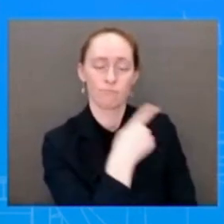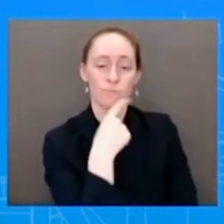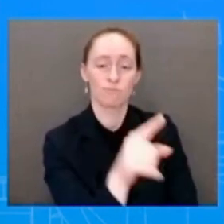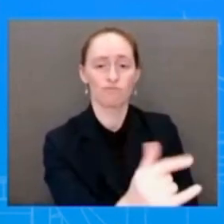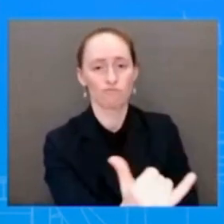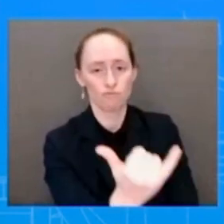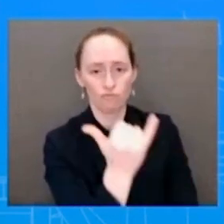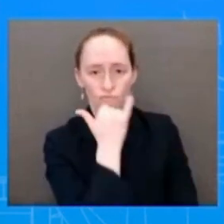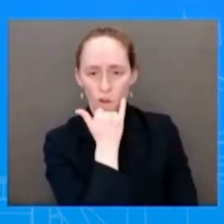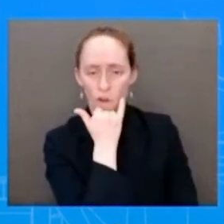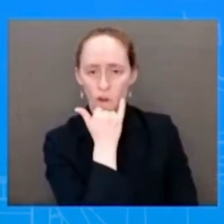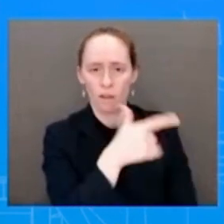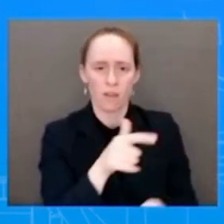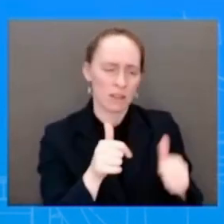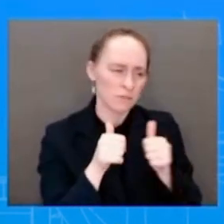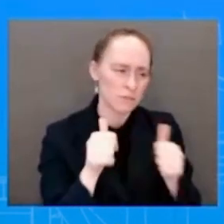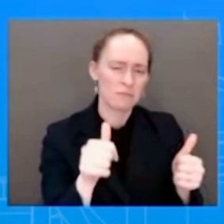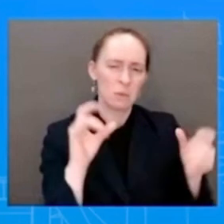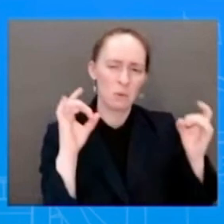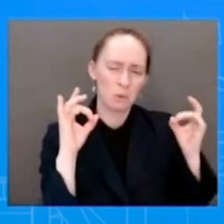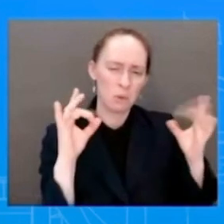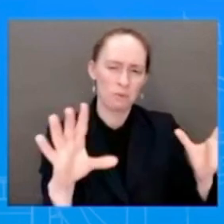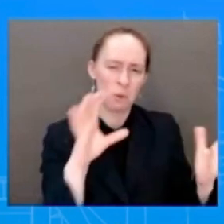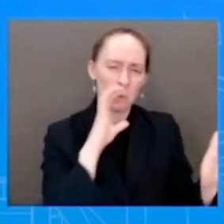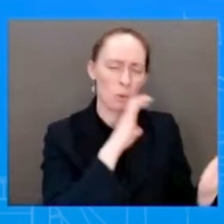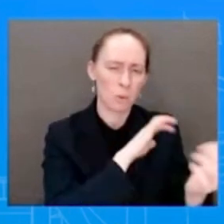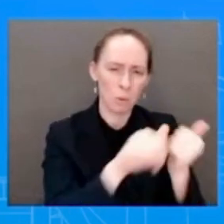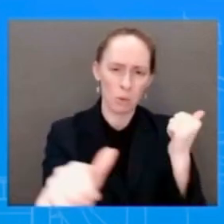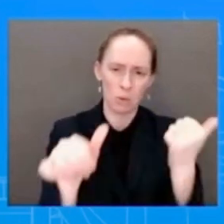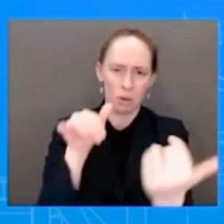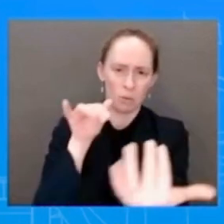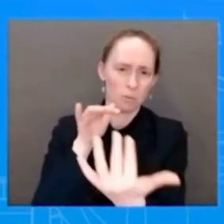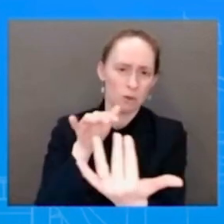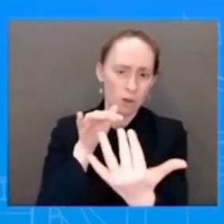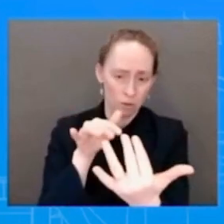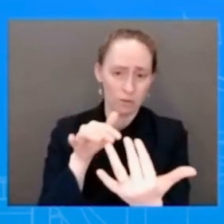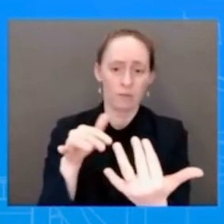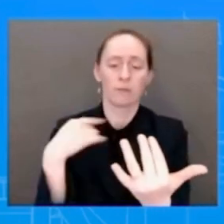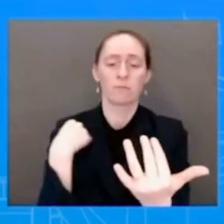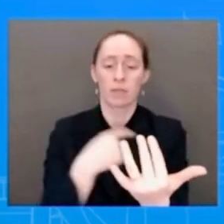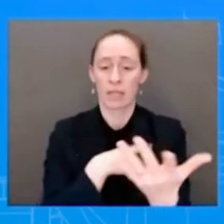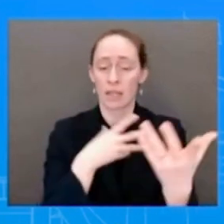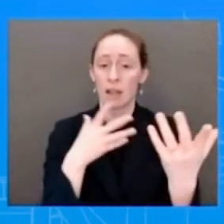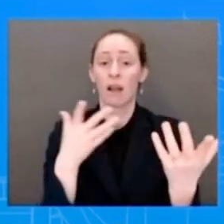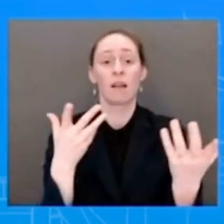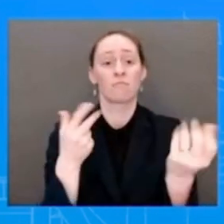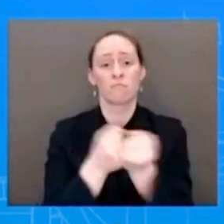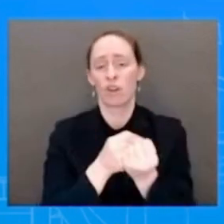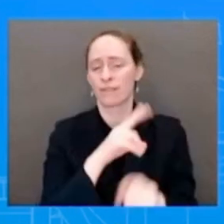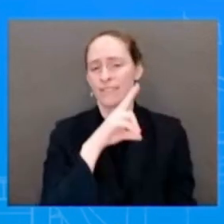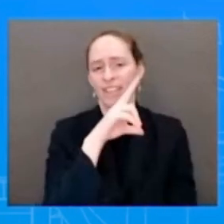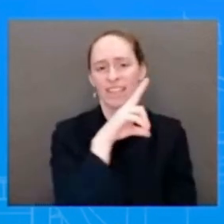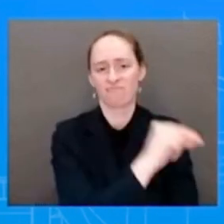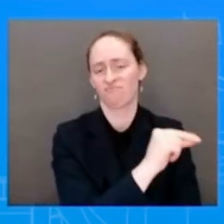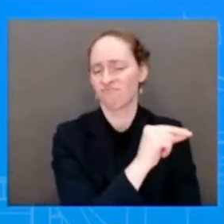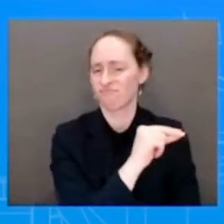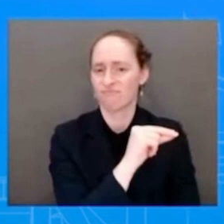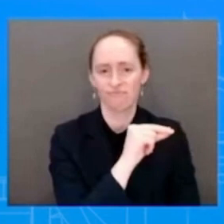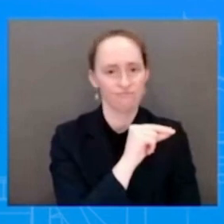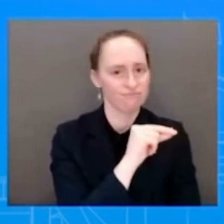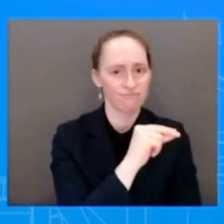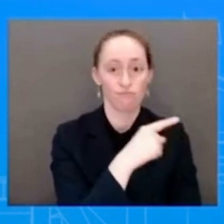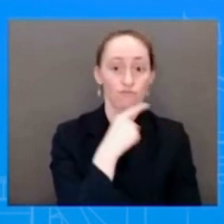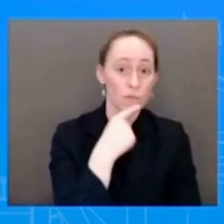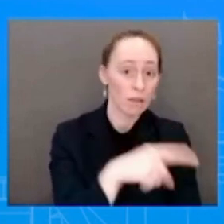of those efforts, the United States has supported suspending Russia and Belarus, Belarus's sport national governing bodies from